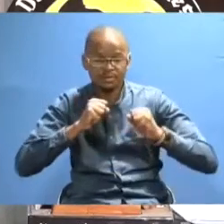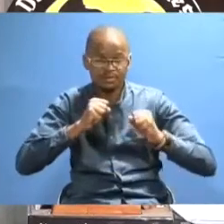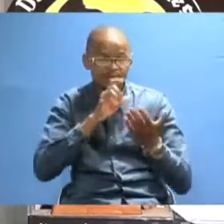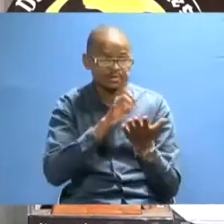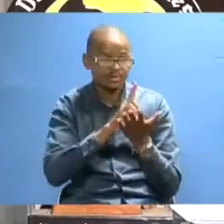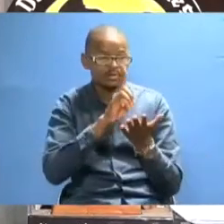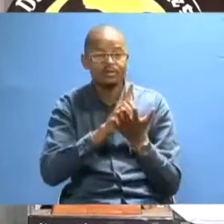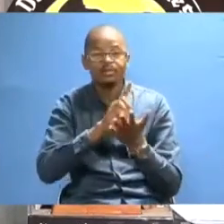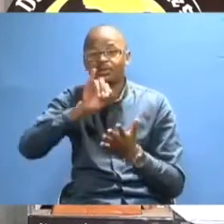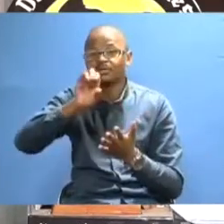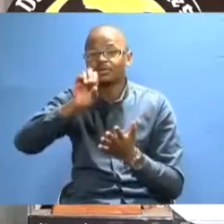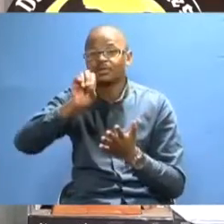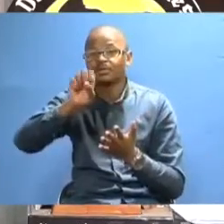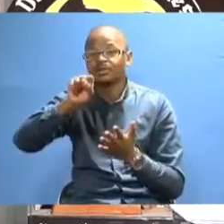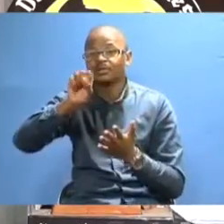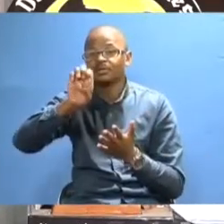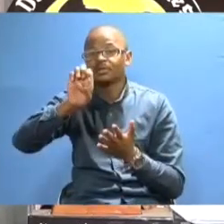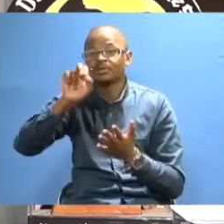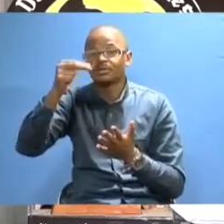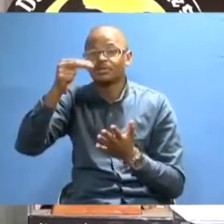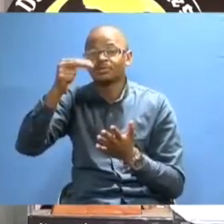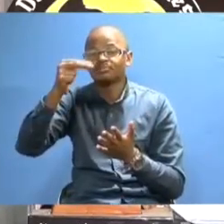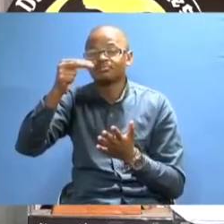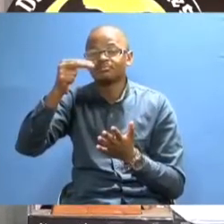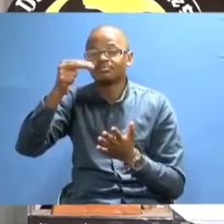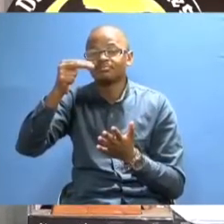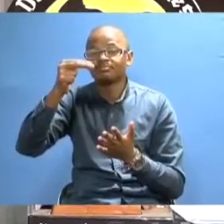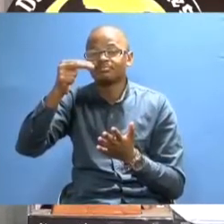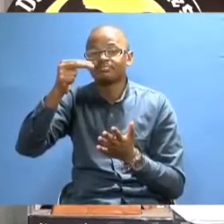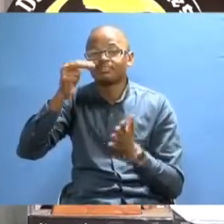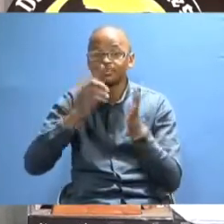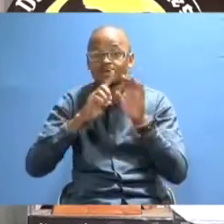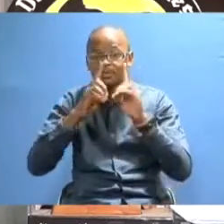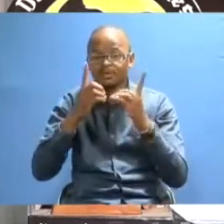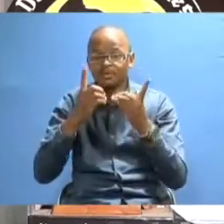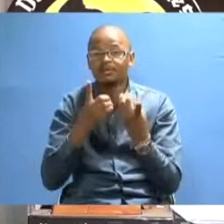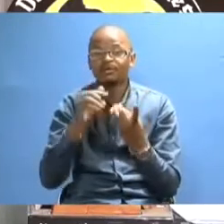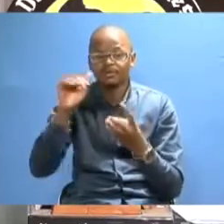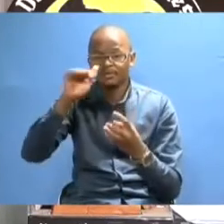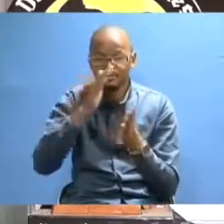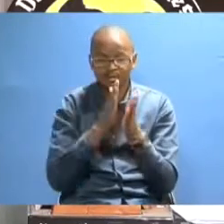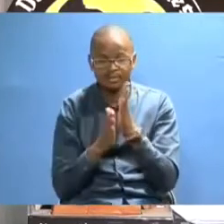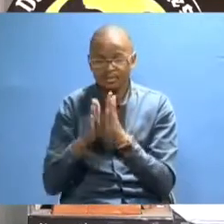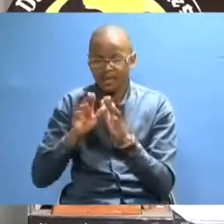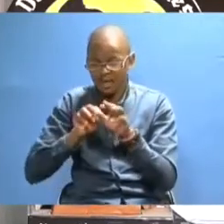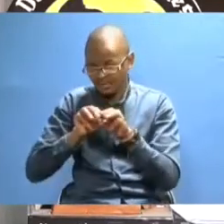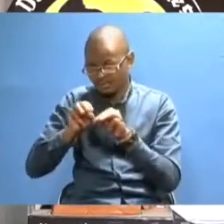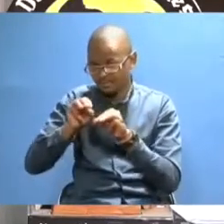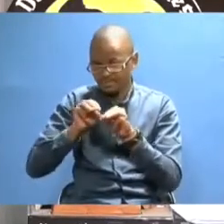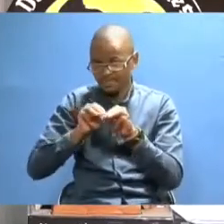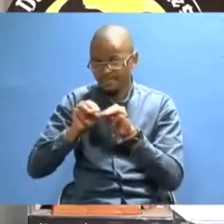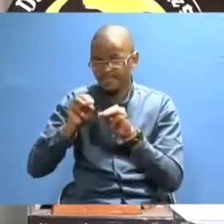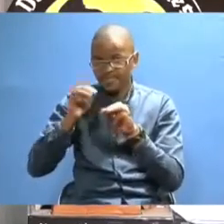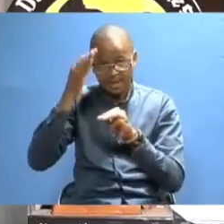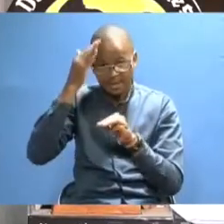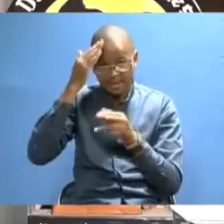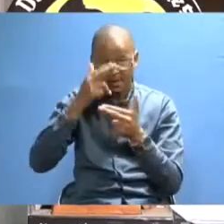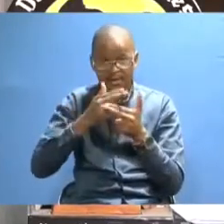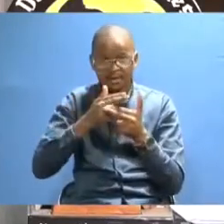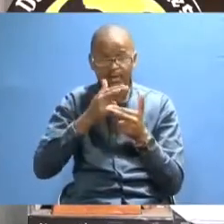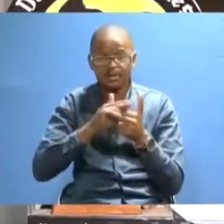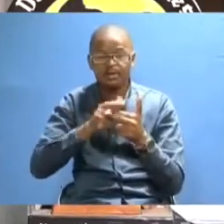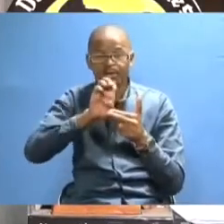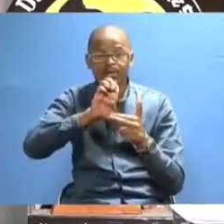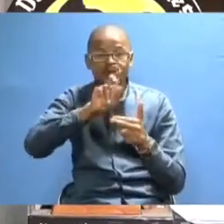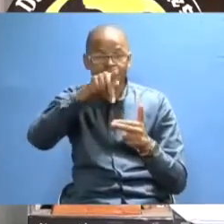is headed by Dr. Joseph Kurauka. The Department of Environmental Planning and Management, popularly